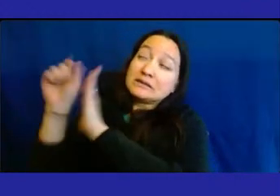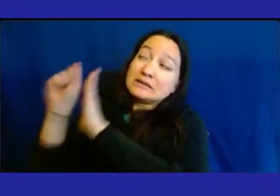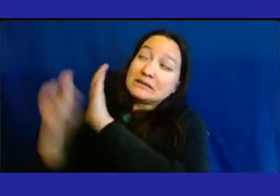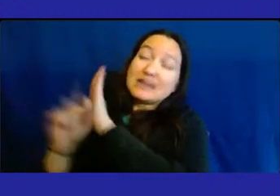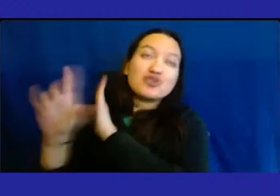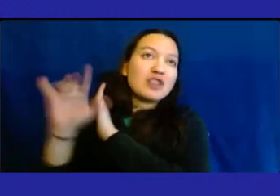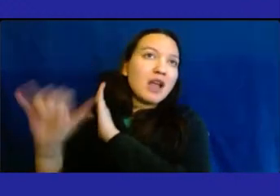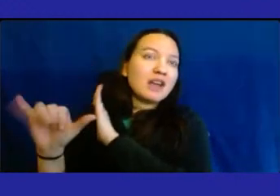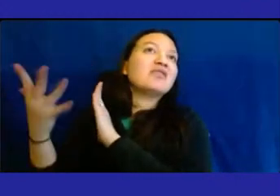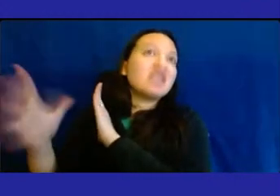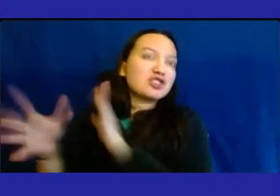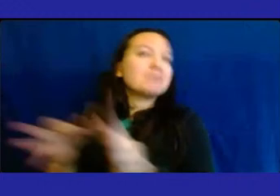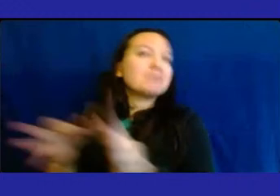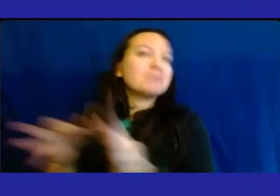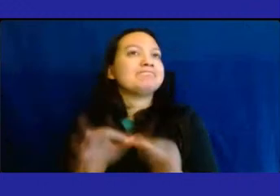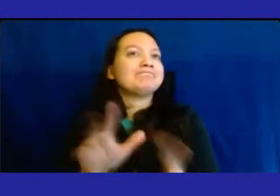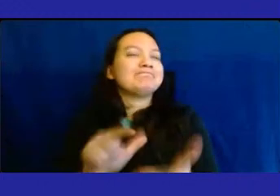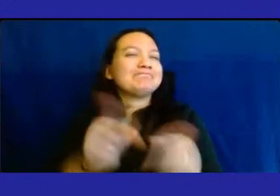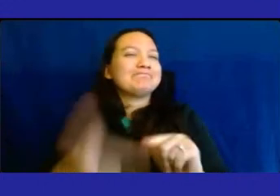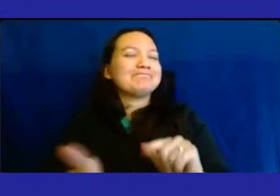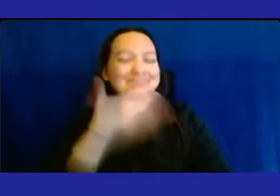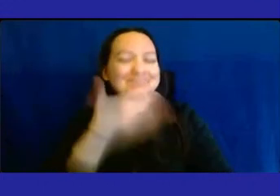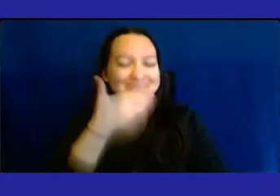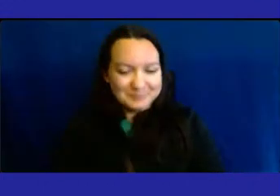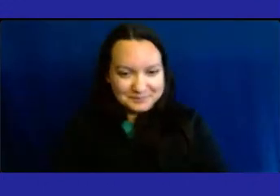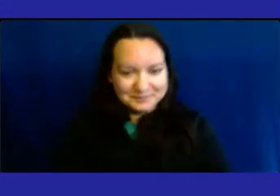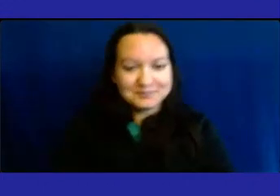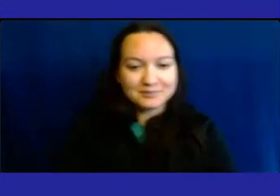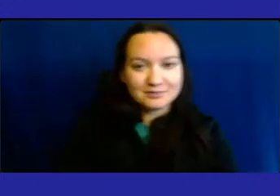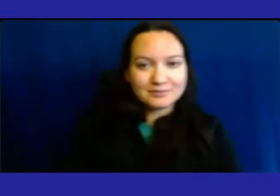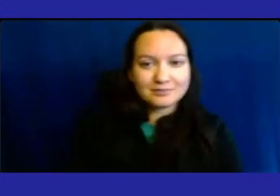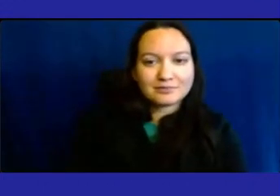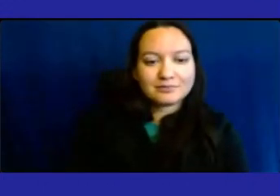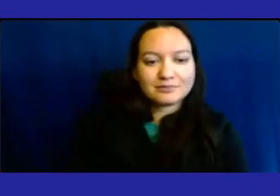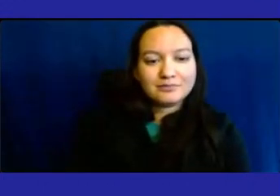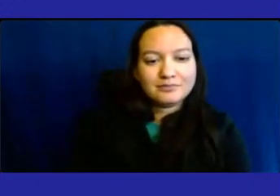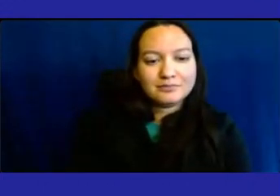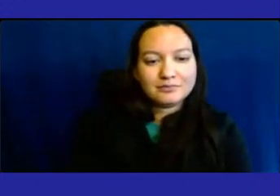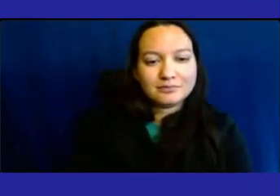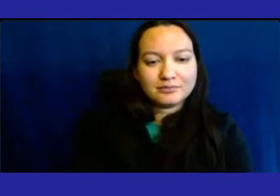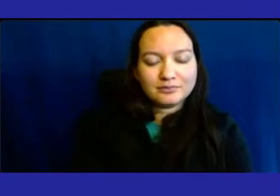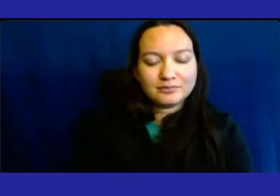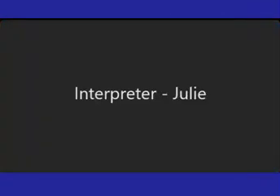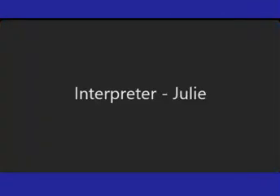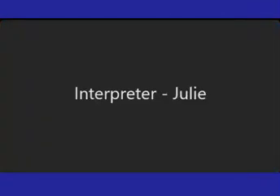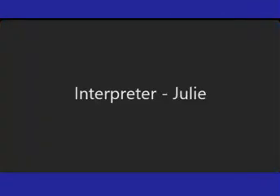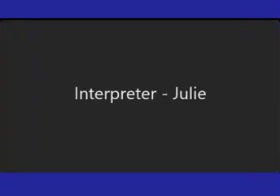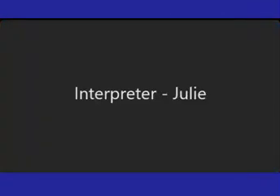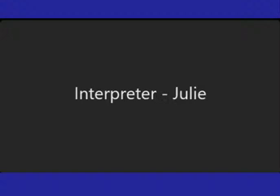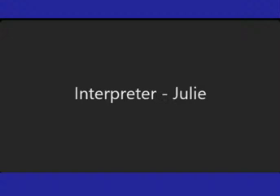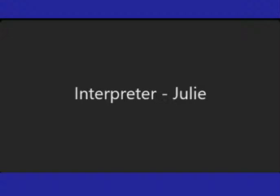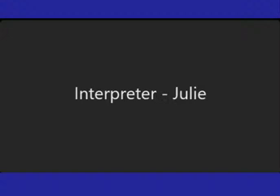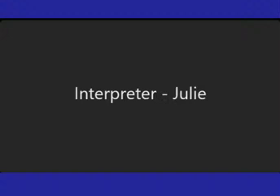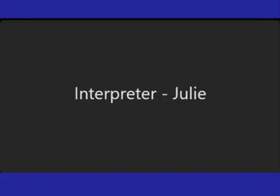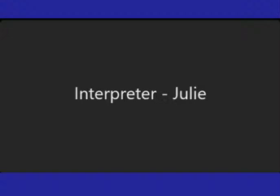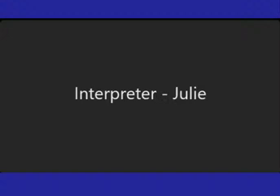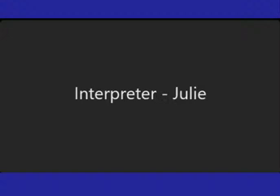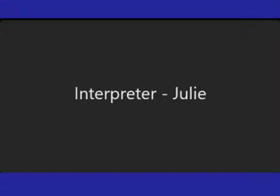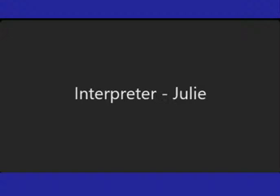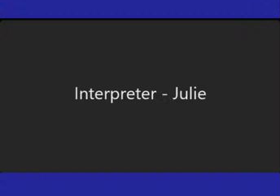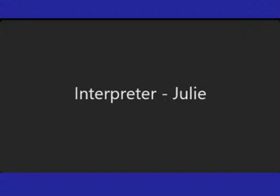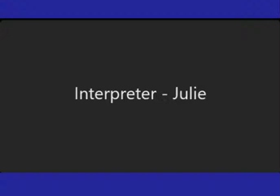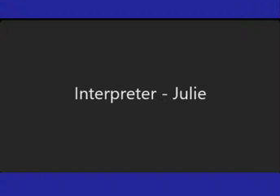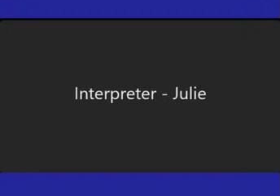Thank you so much, Doctor, and thank you again for that wonderful report. Thank you. So now we will have Claudia